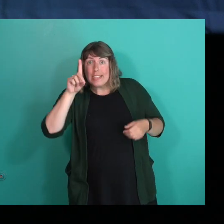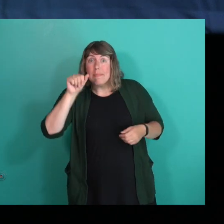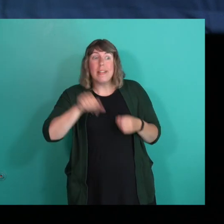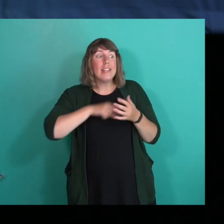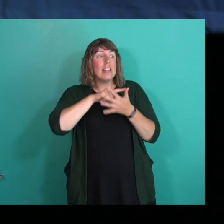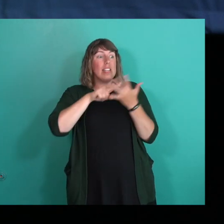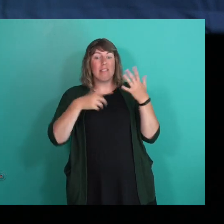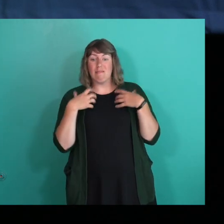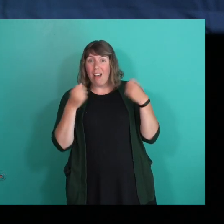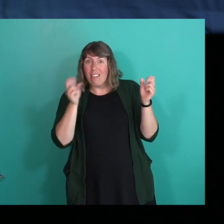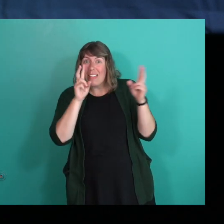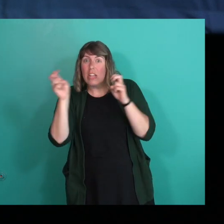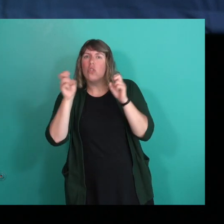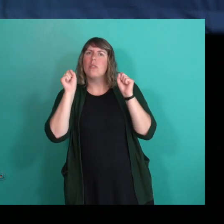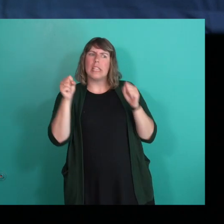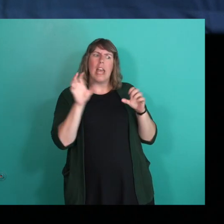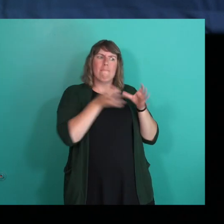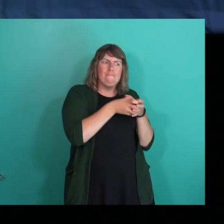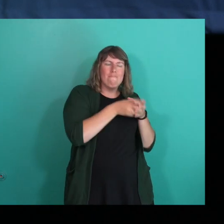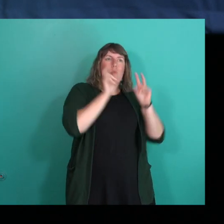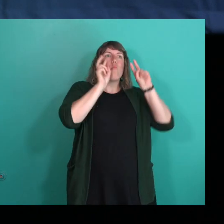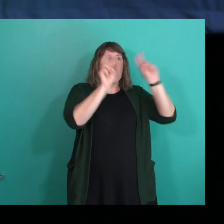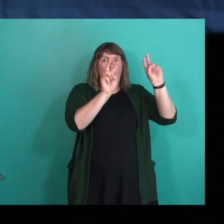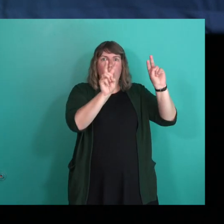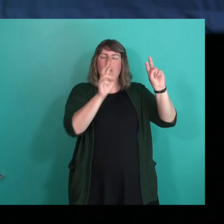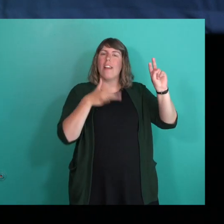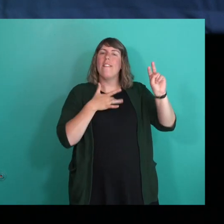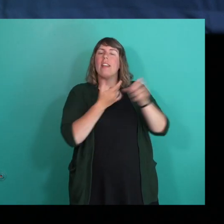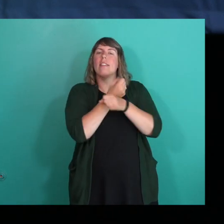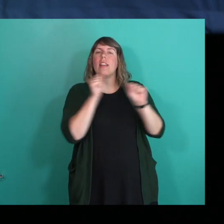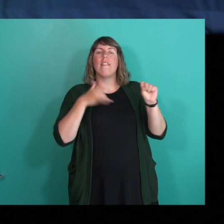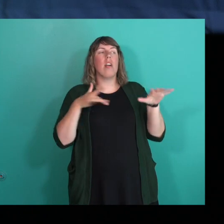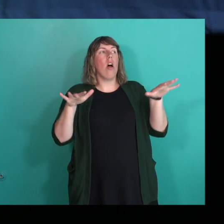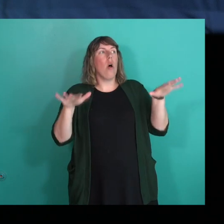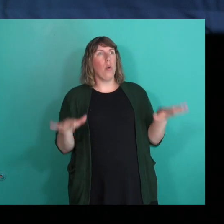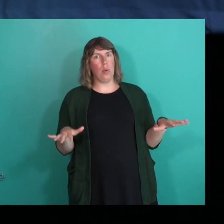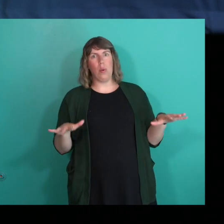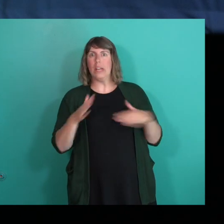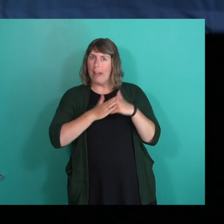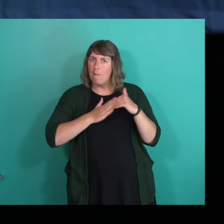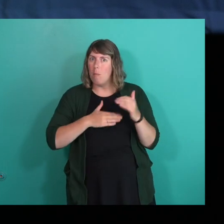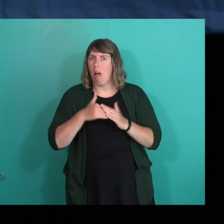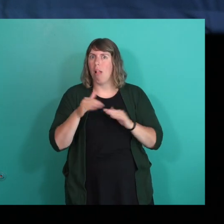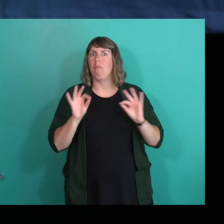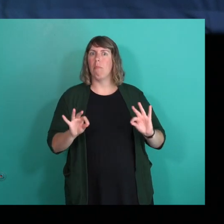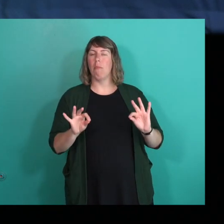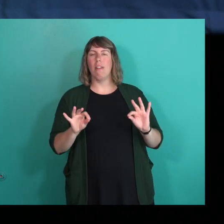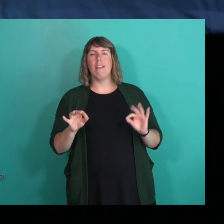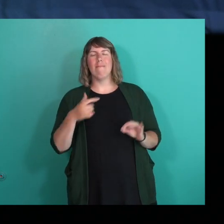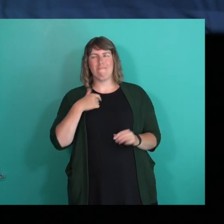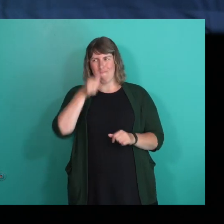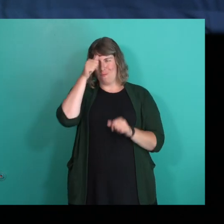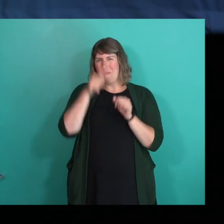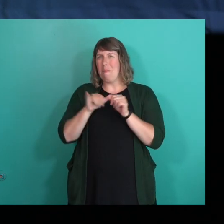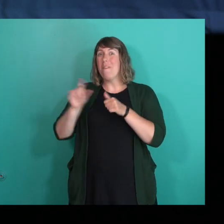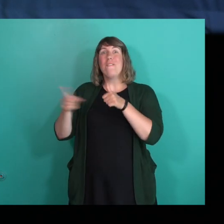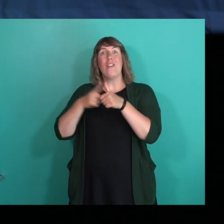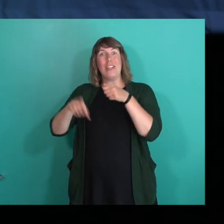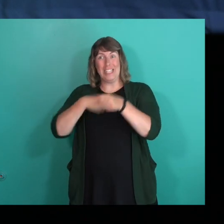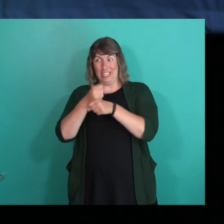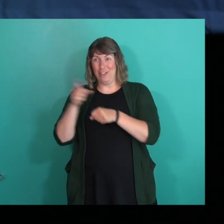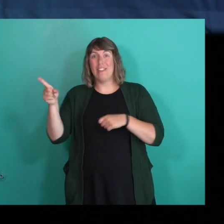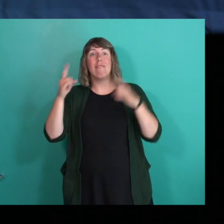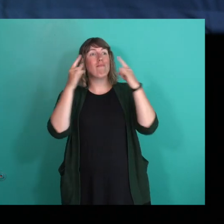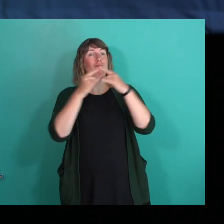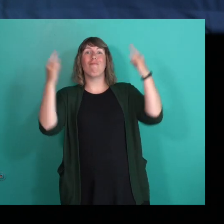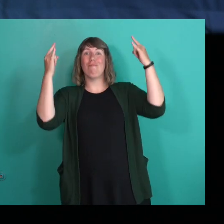or health issues could actually go and watch the parade and feel comfortable and safe. And so I remember that first year, the